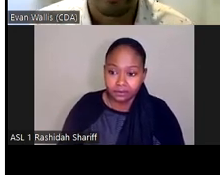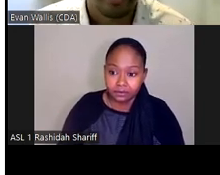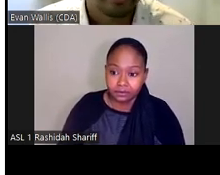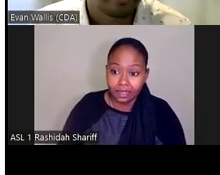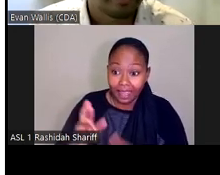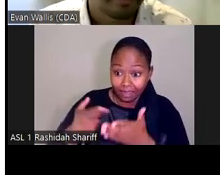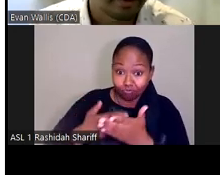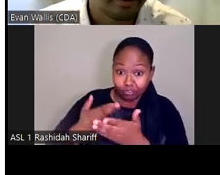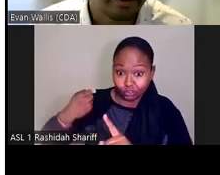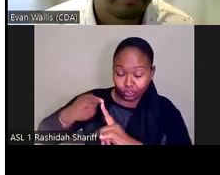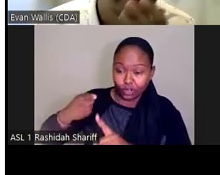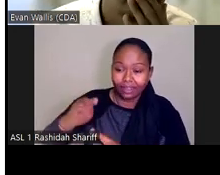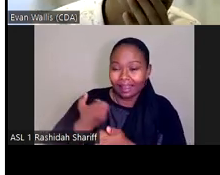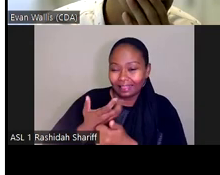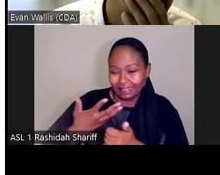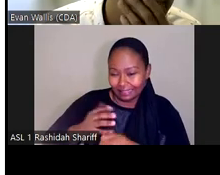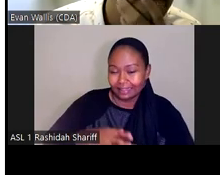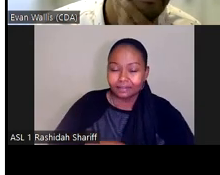And so, yeah, that's the vision.